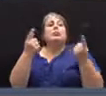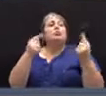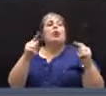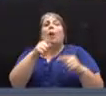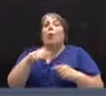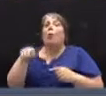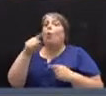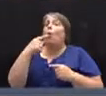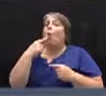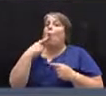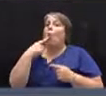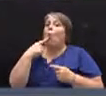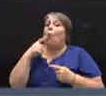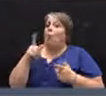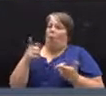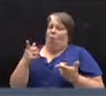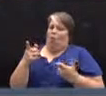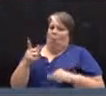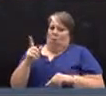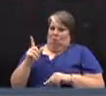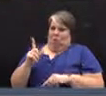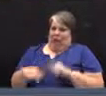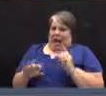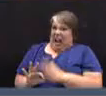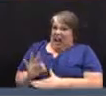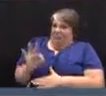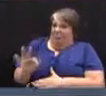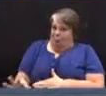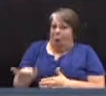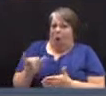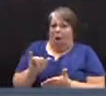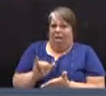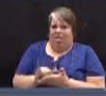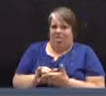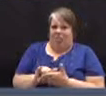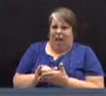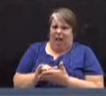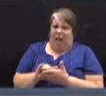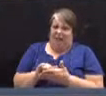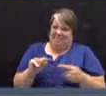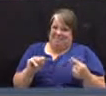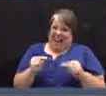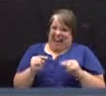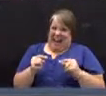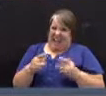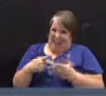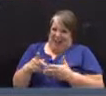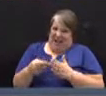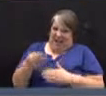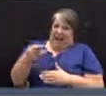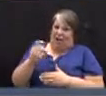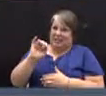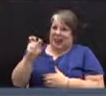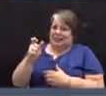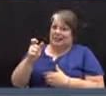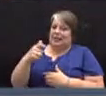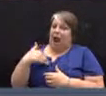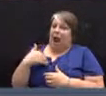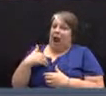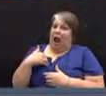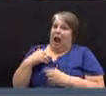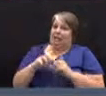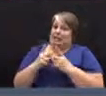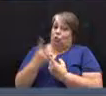least afford that pain are spared from it somewhat. Now, I'm from District 2. I live on Elliott